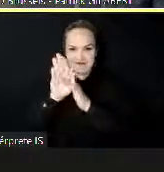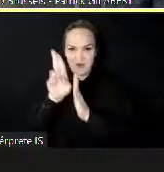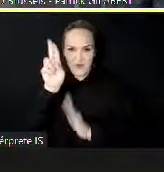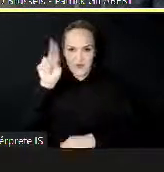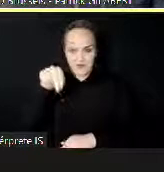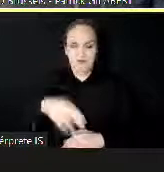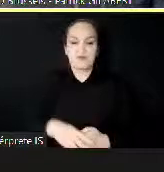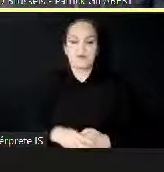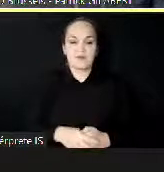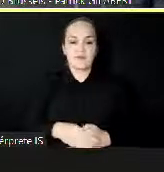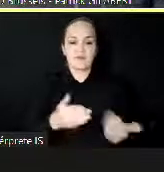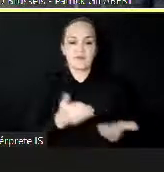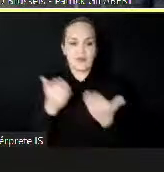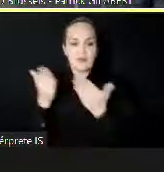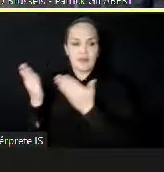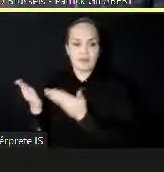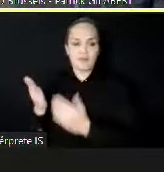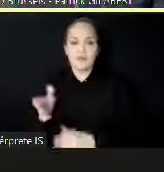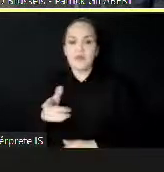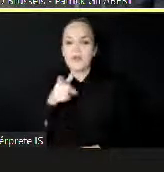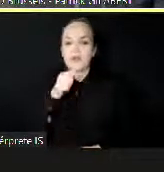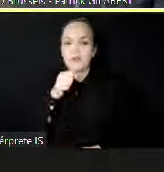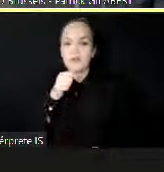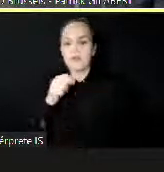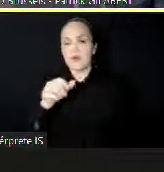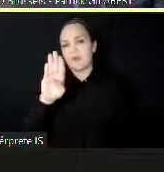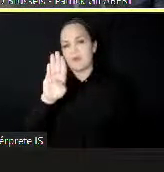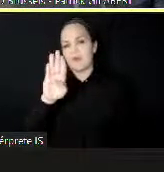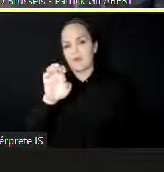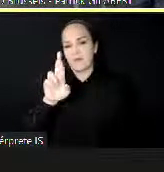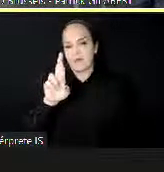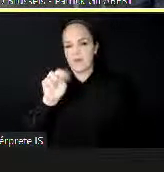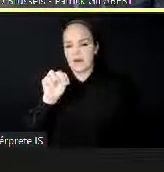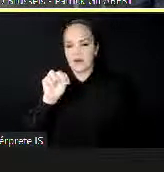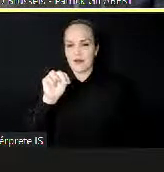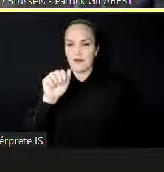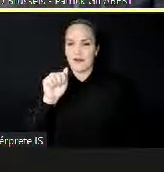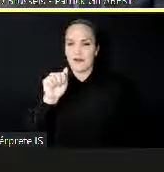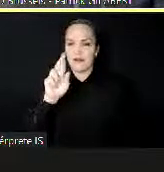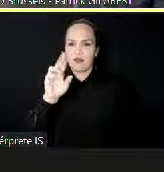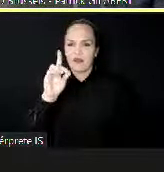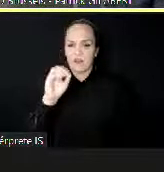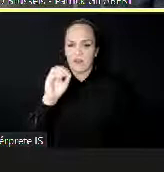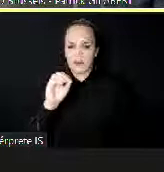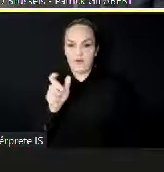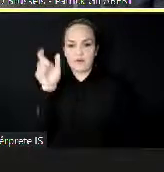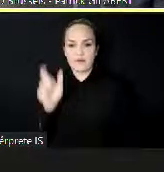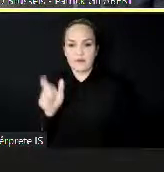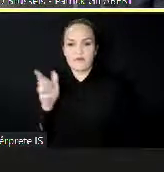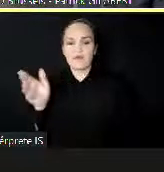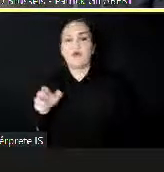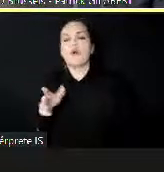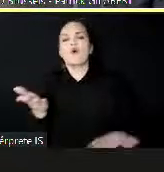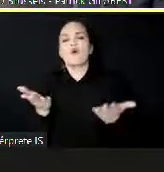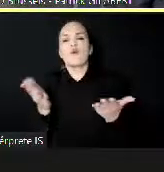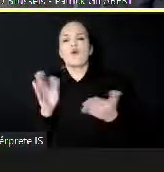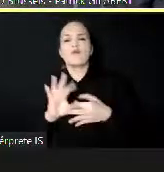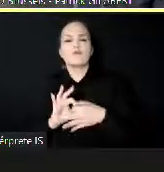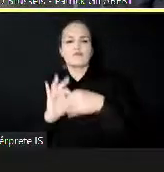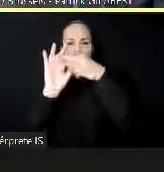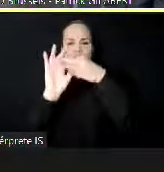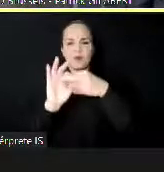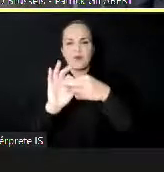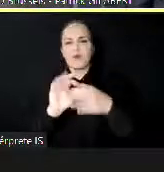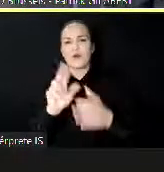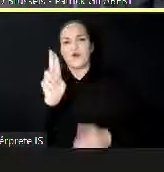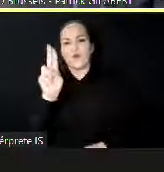UNIDO and Mrs. Frederic Asher, the head of Division of Media, Culture, Creative Industries, Sports of the